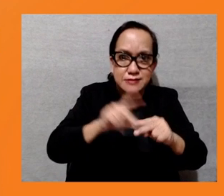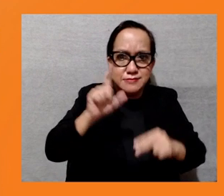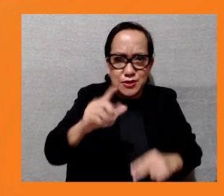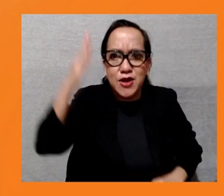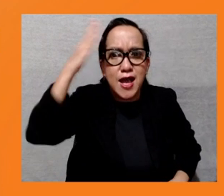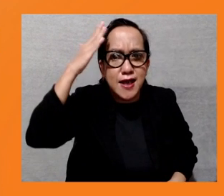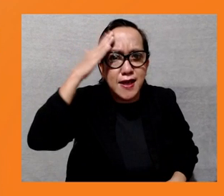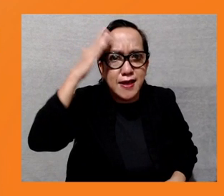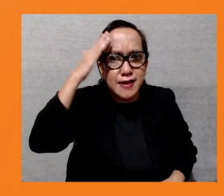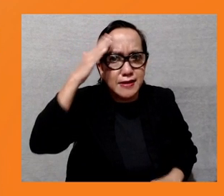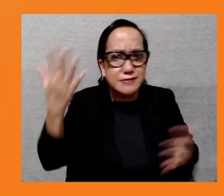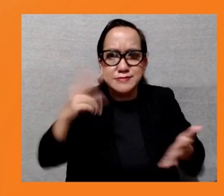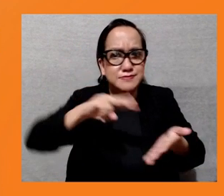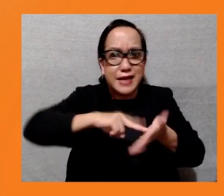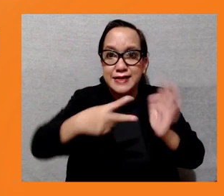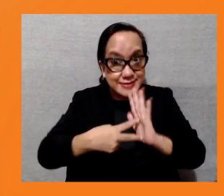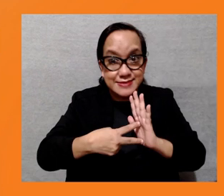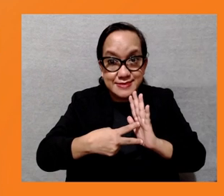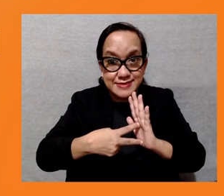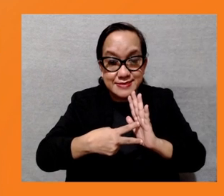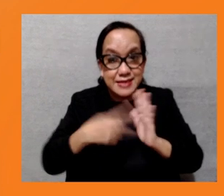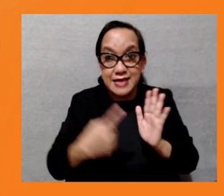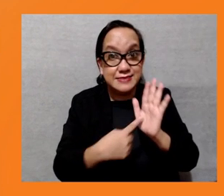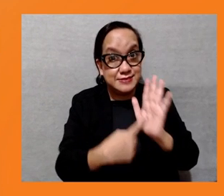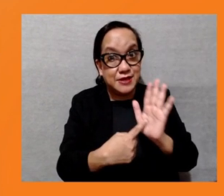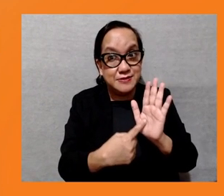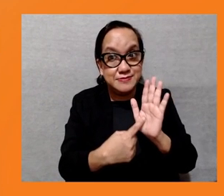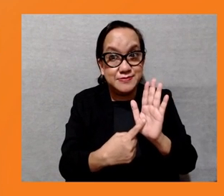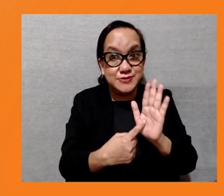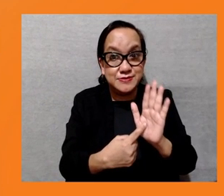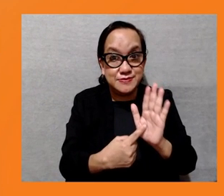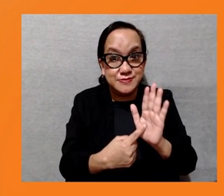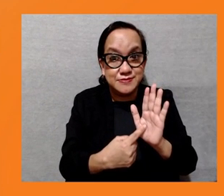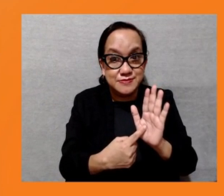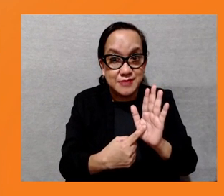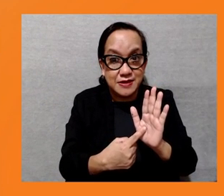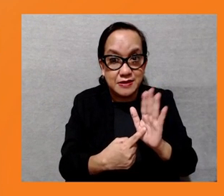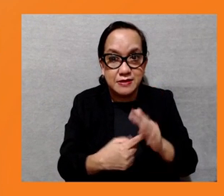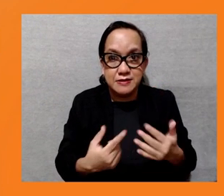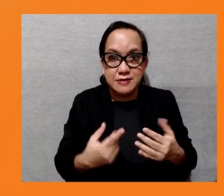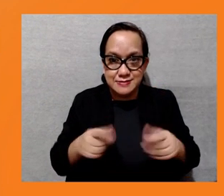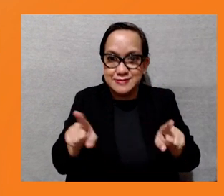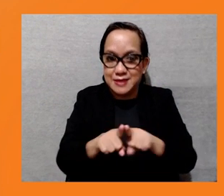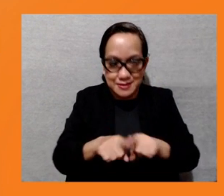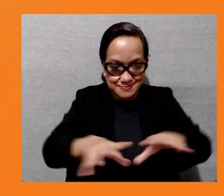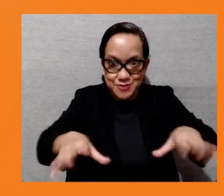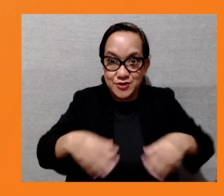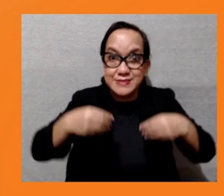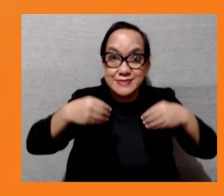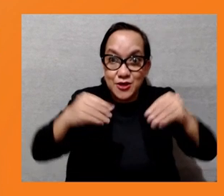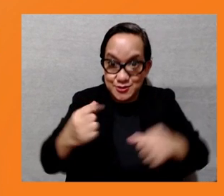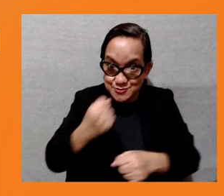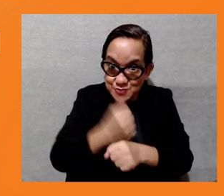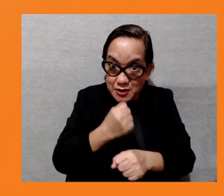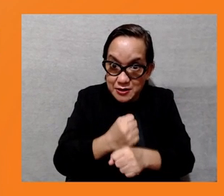fishing folk communities, street vendors, or laborers, are not expected to be well-versed with ADB policies